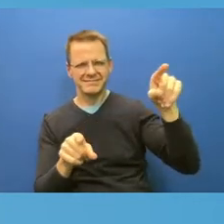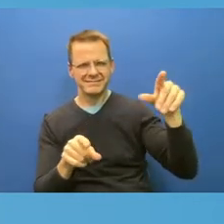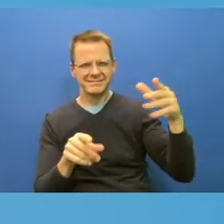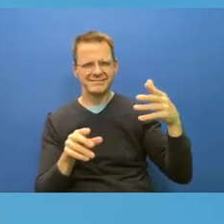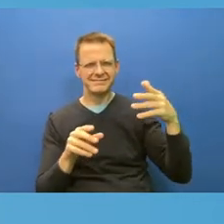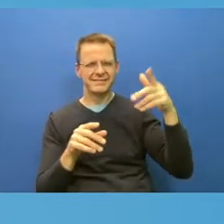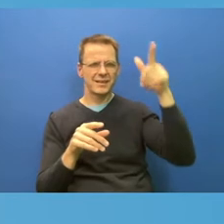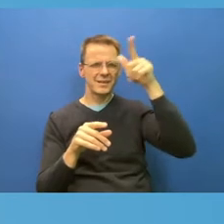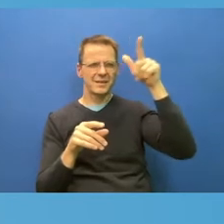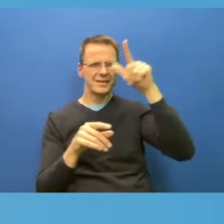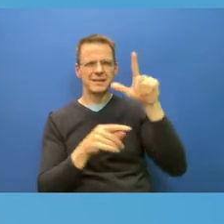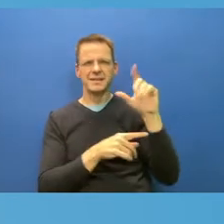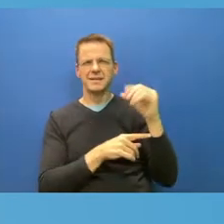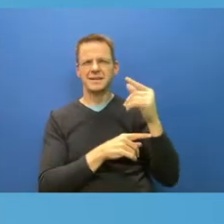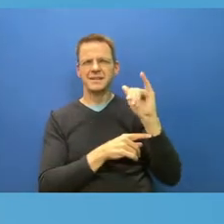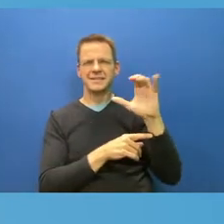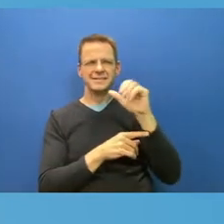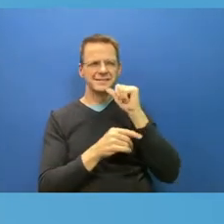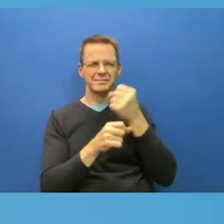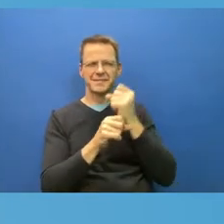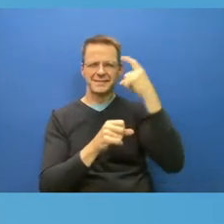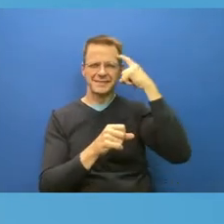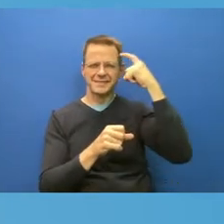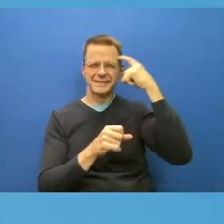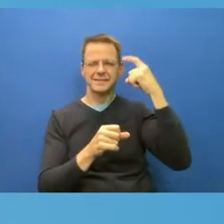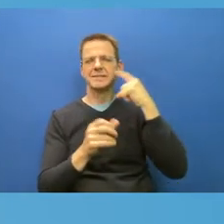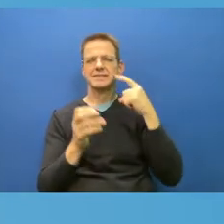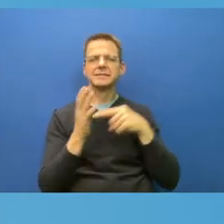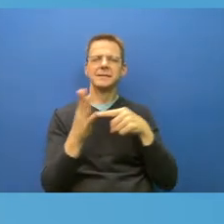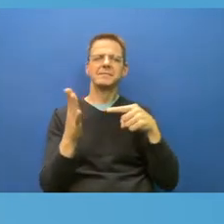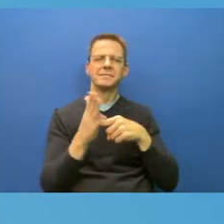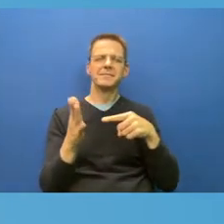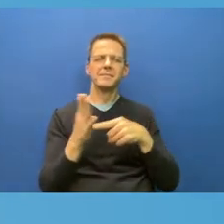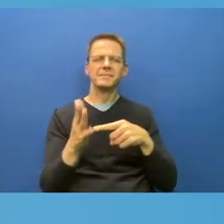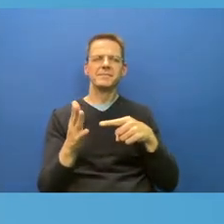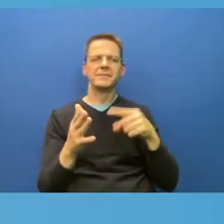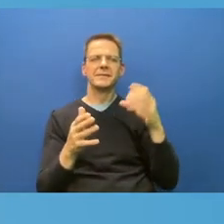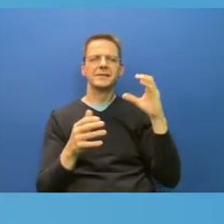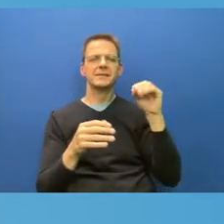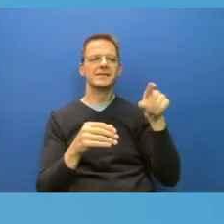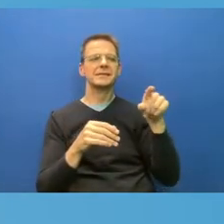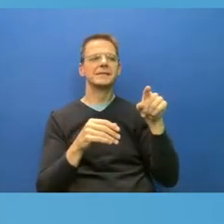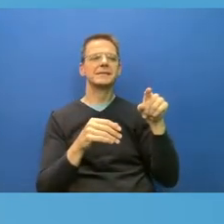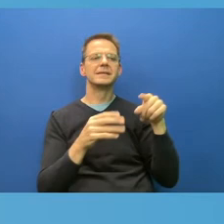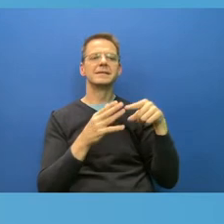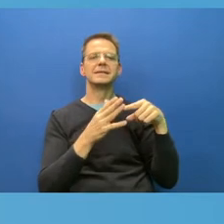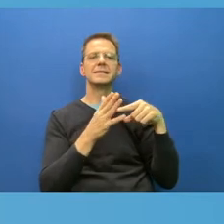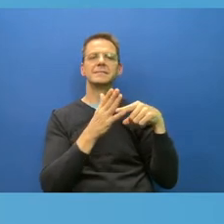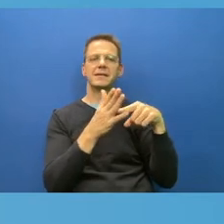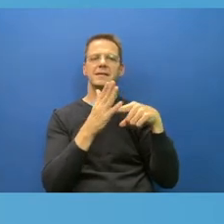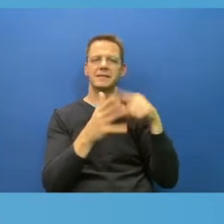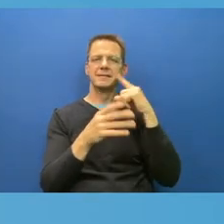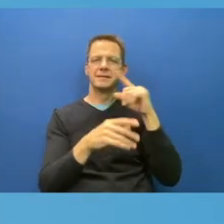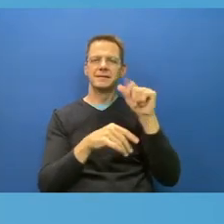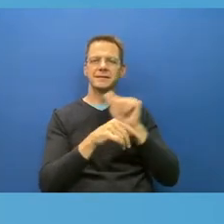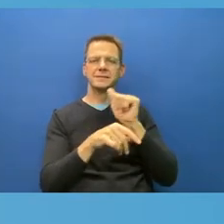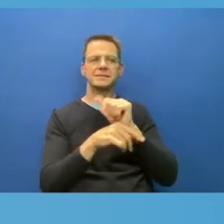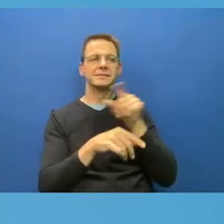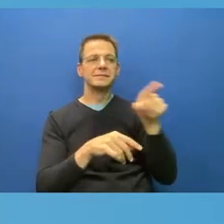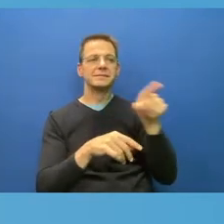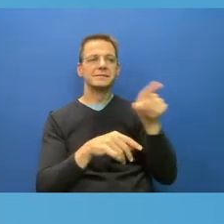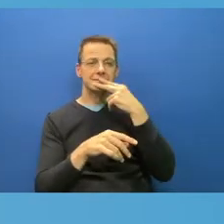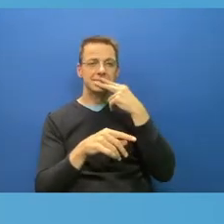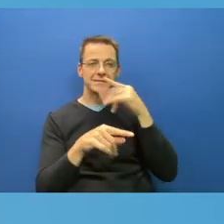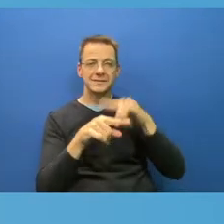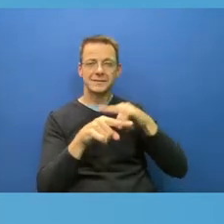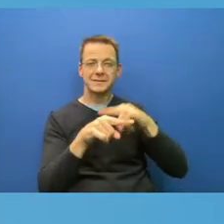that that smoking analogy, because we're speaking about airborne over here, if I'm a smoker, and and now I when